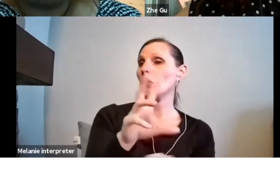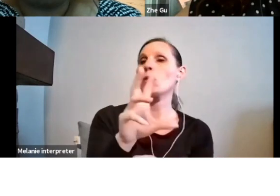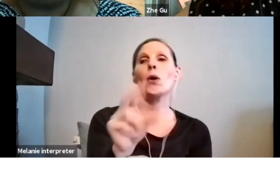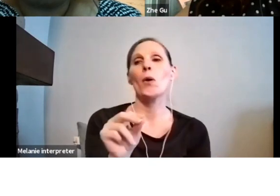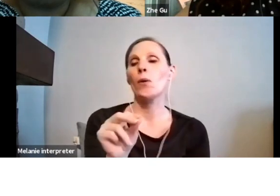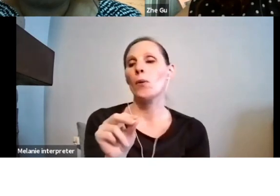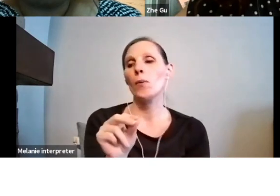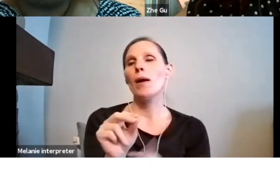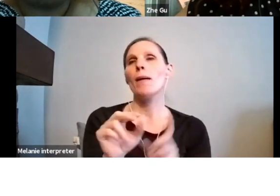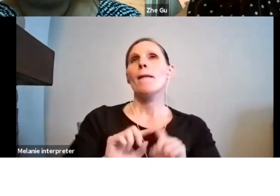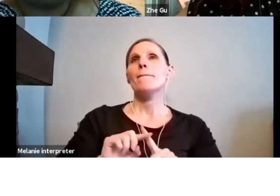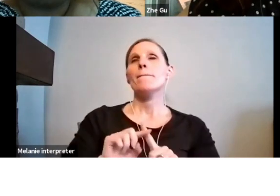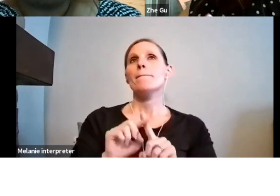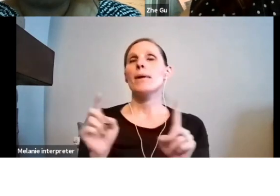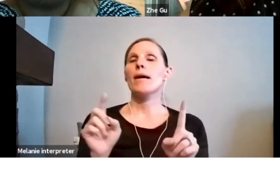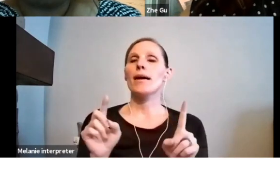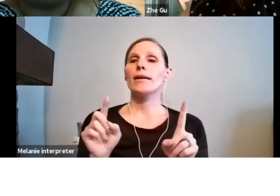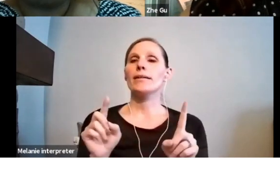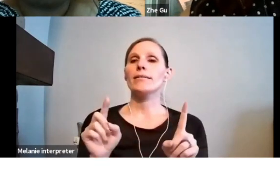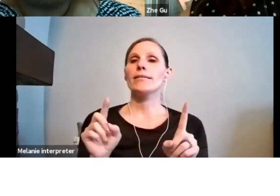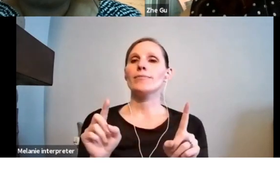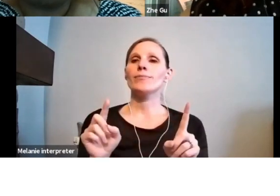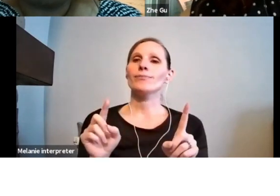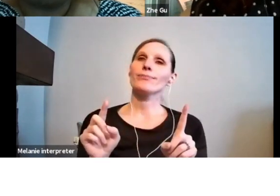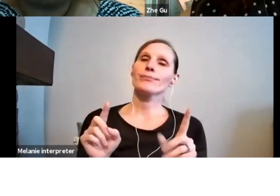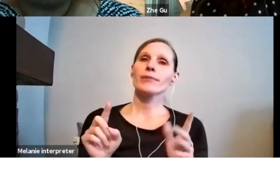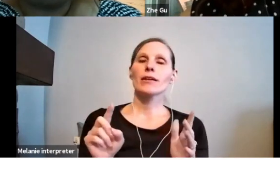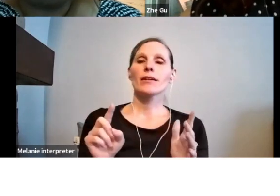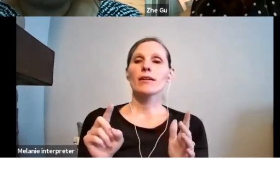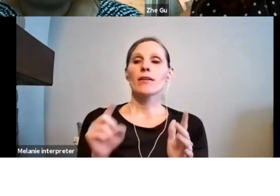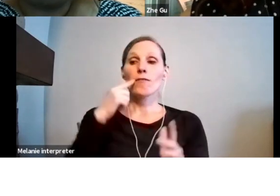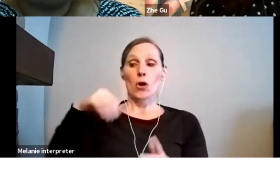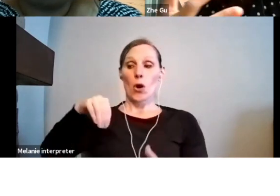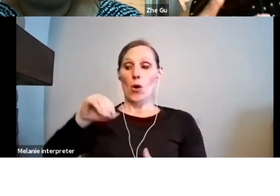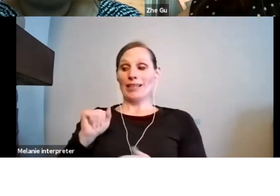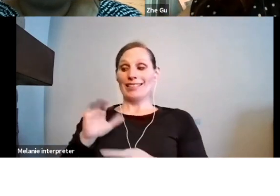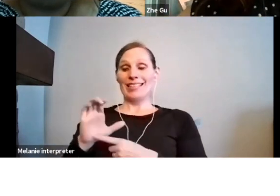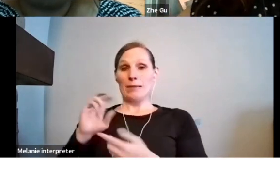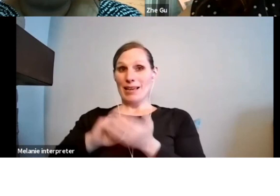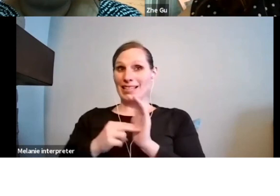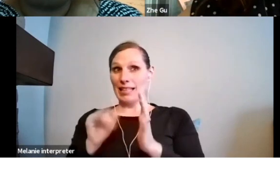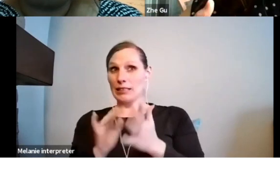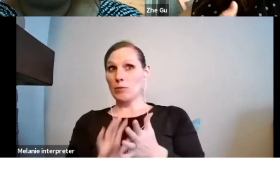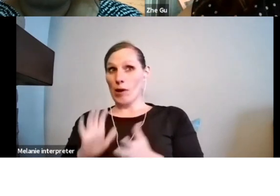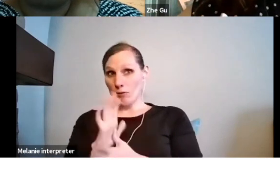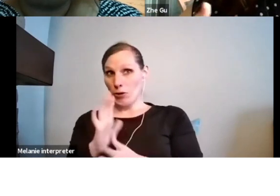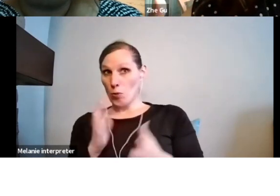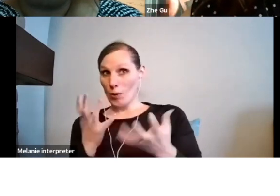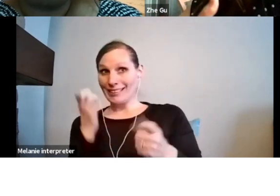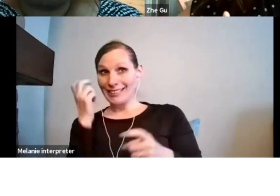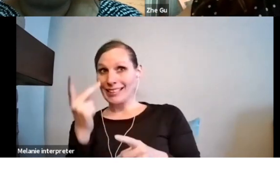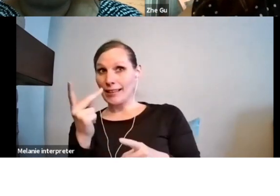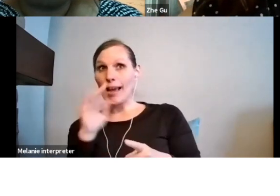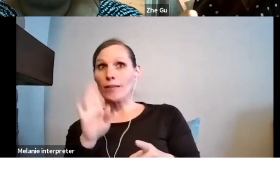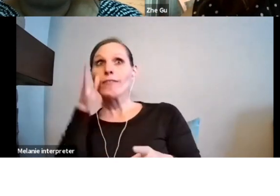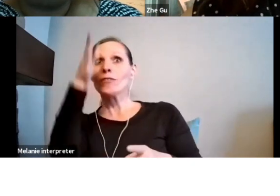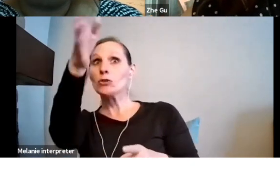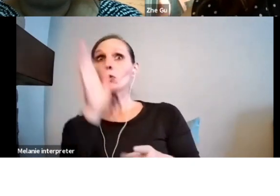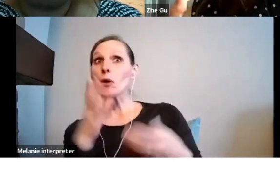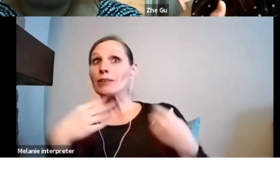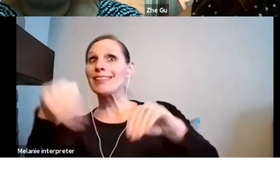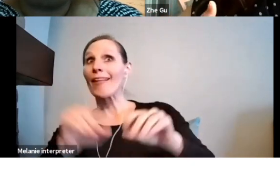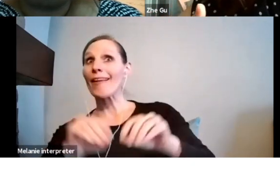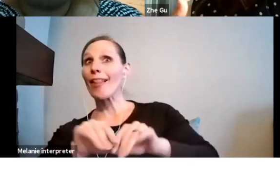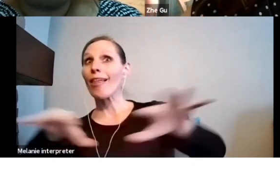not a priority in terms of what, what we tend to look for or prioritize in